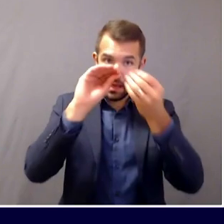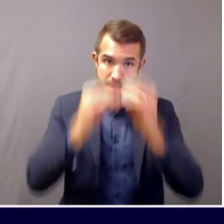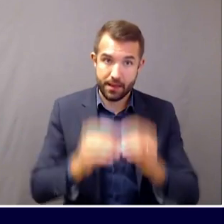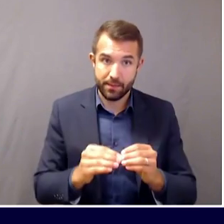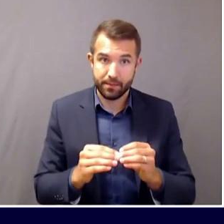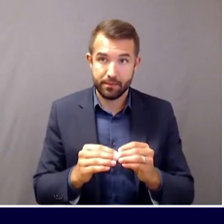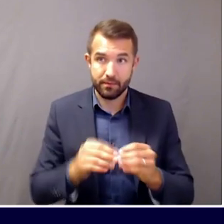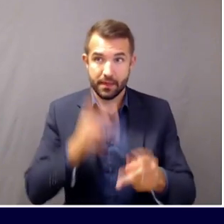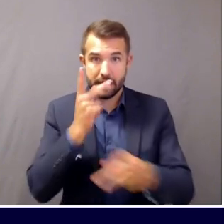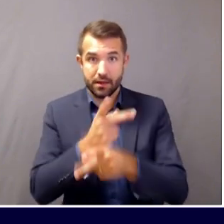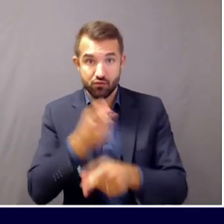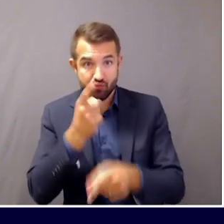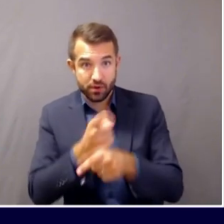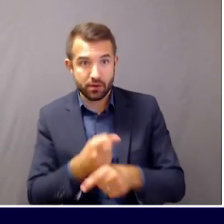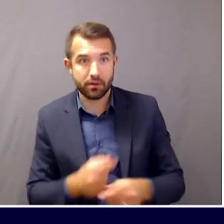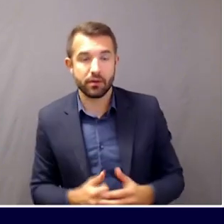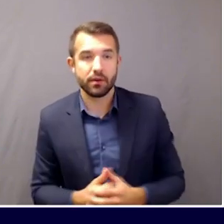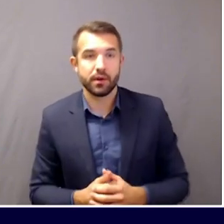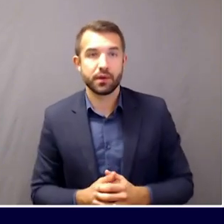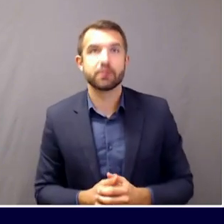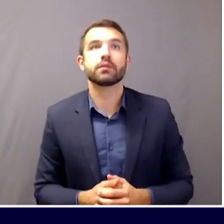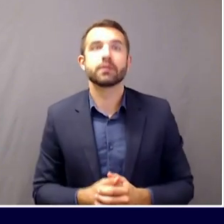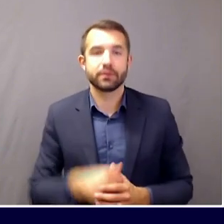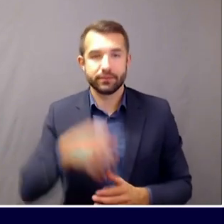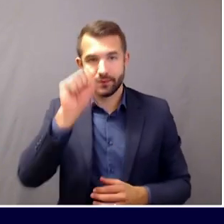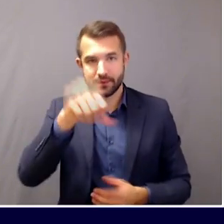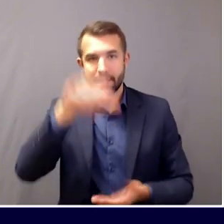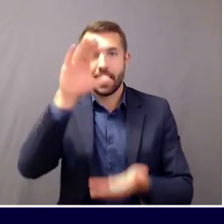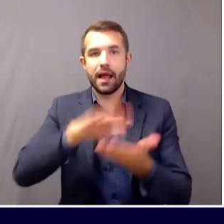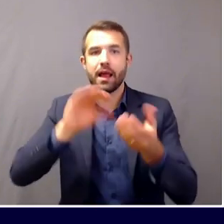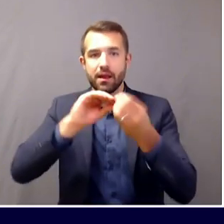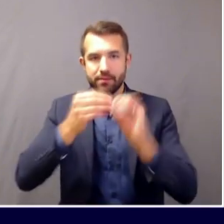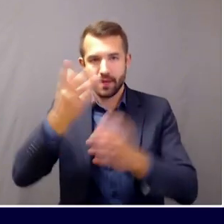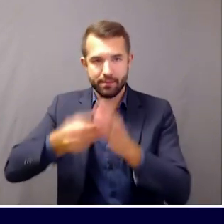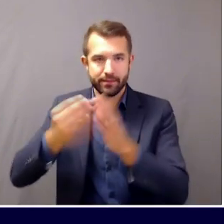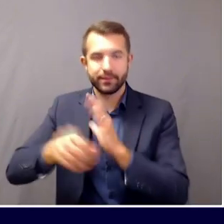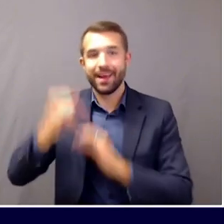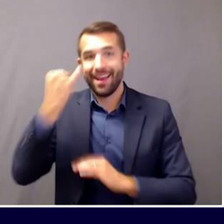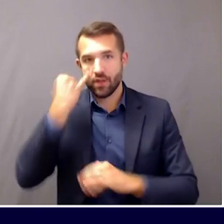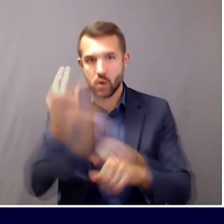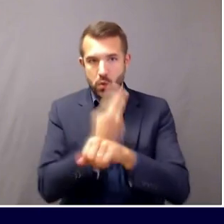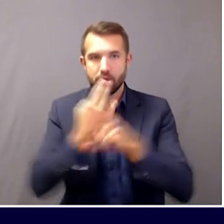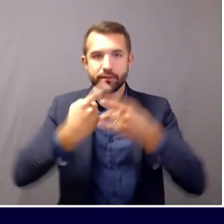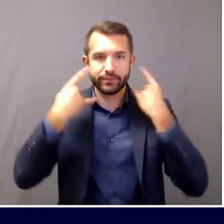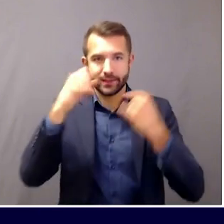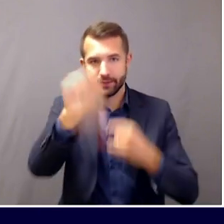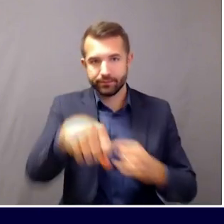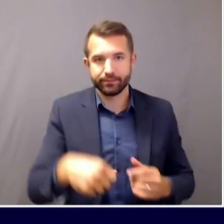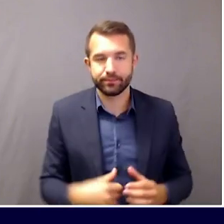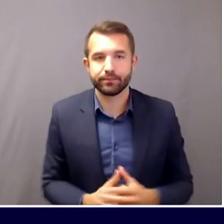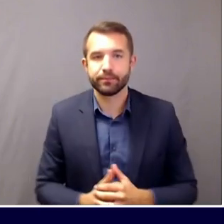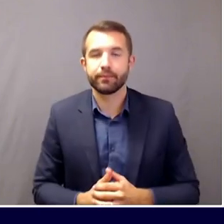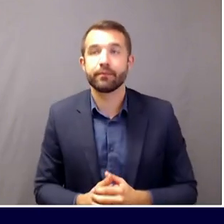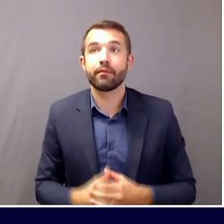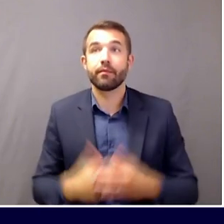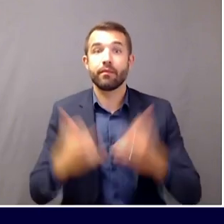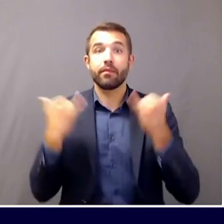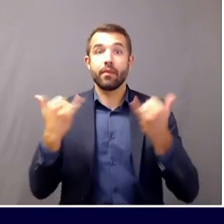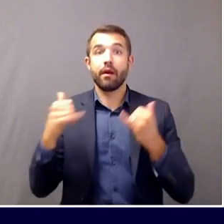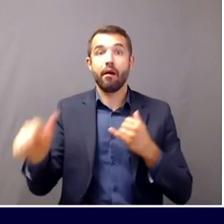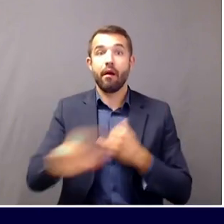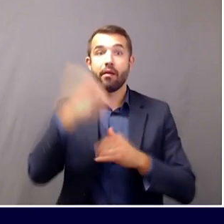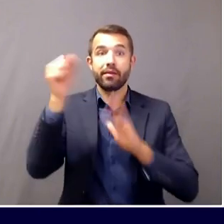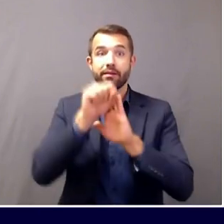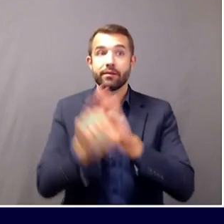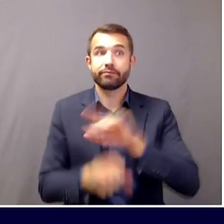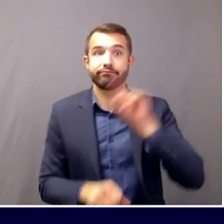listener asked, now that we have the luxury of seeing what's happening in other states where kids have already returned to school and some schools are already shutting down again